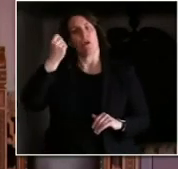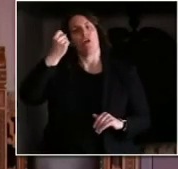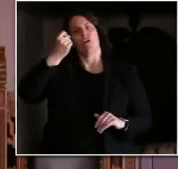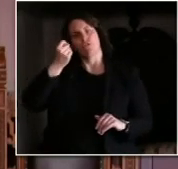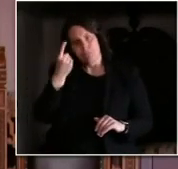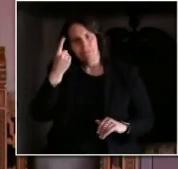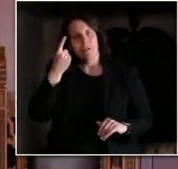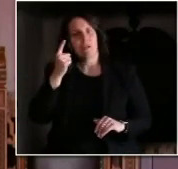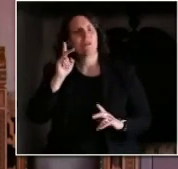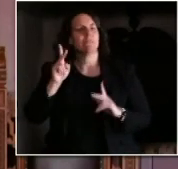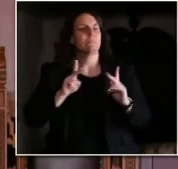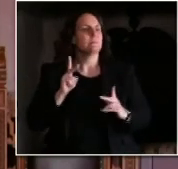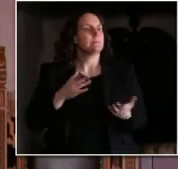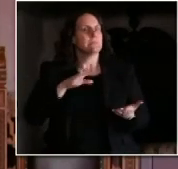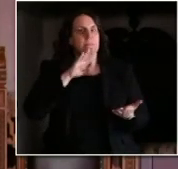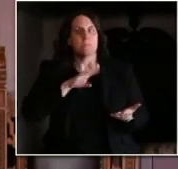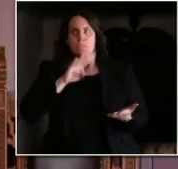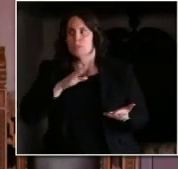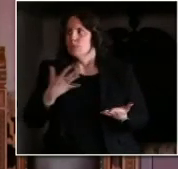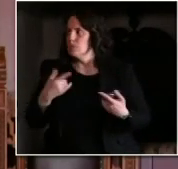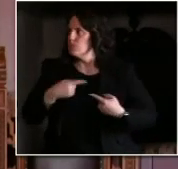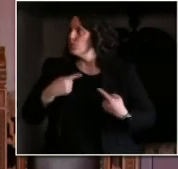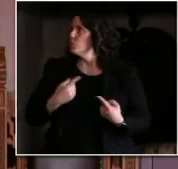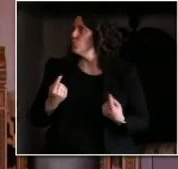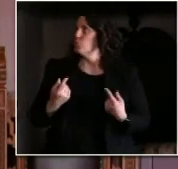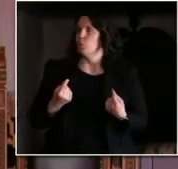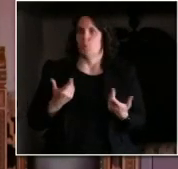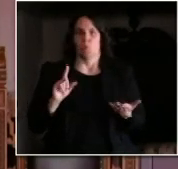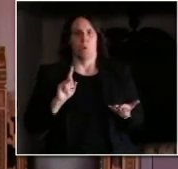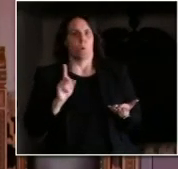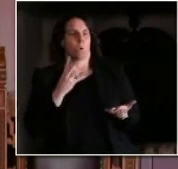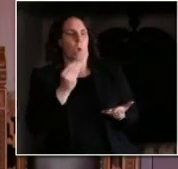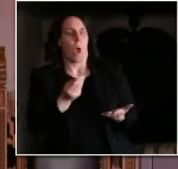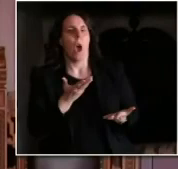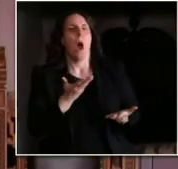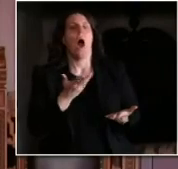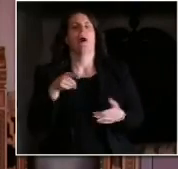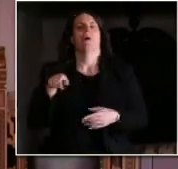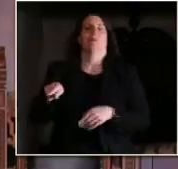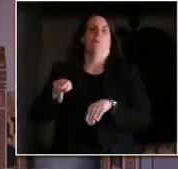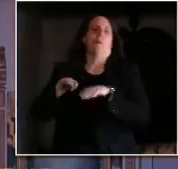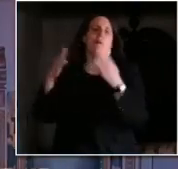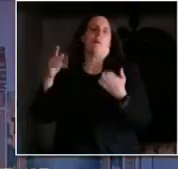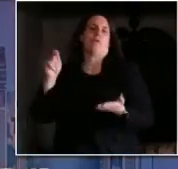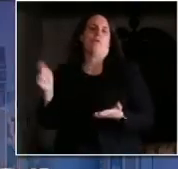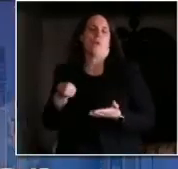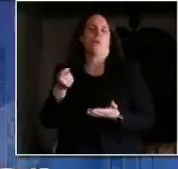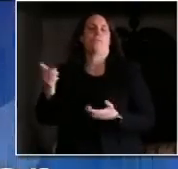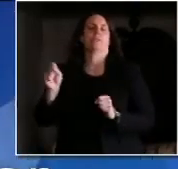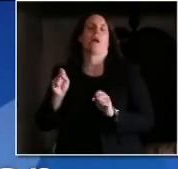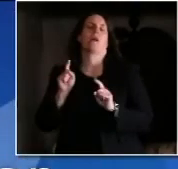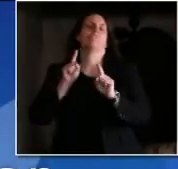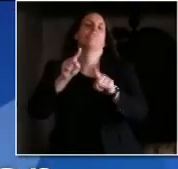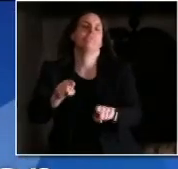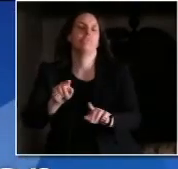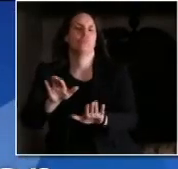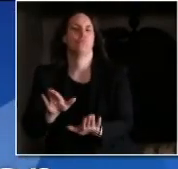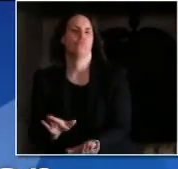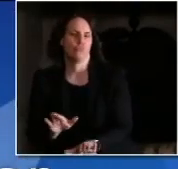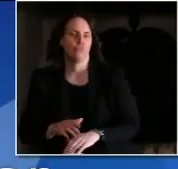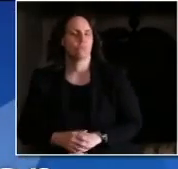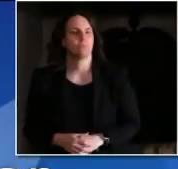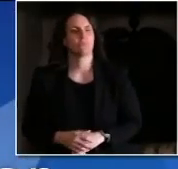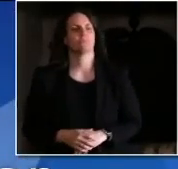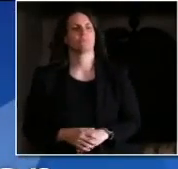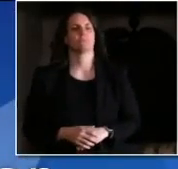can be found to solve some problems. Thank you, Will. Now to NBC26 in